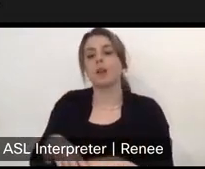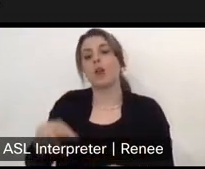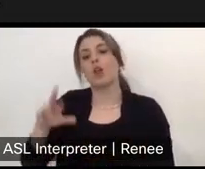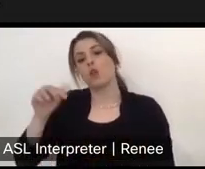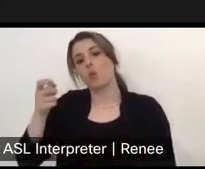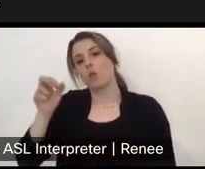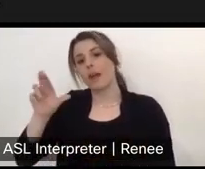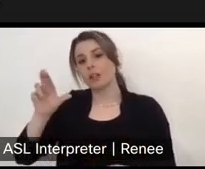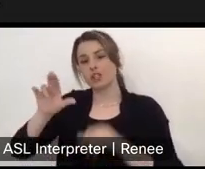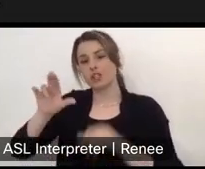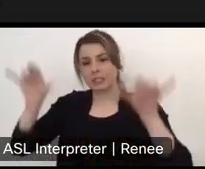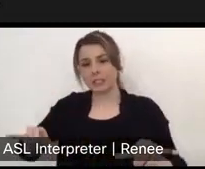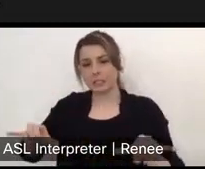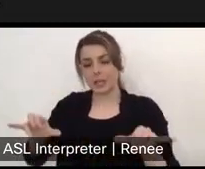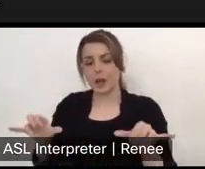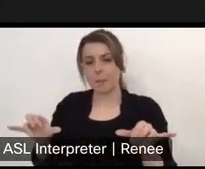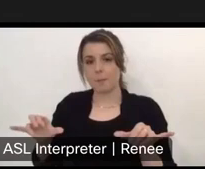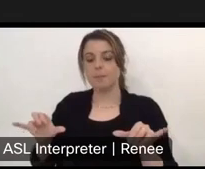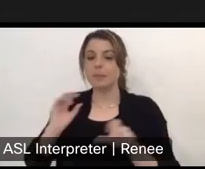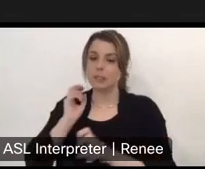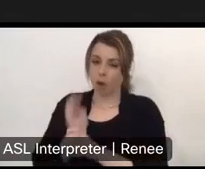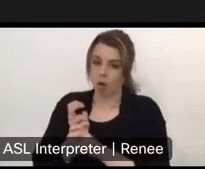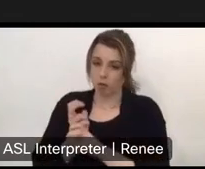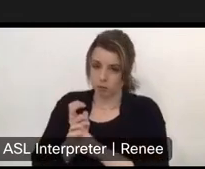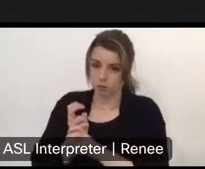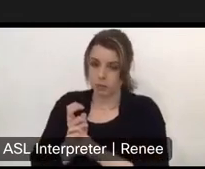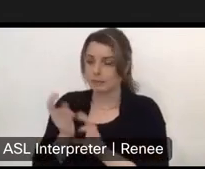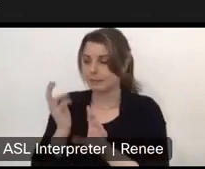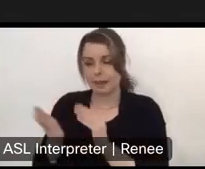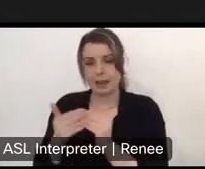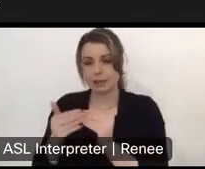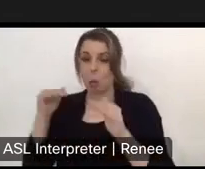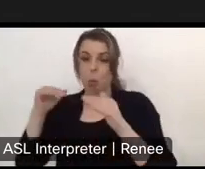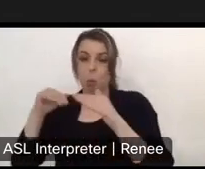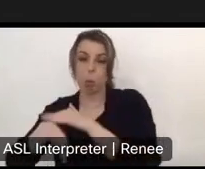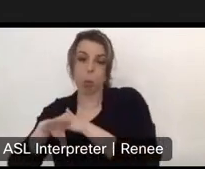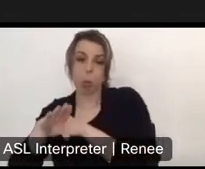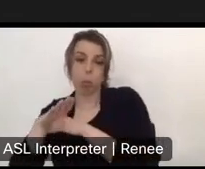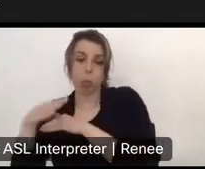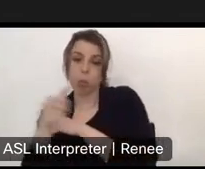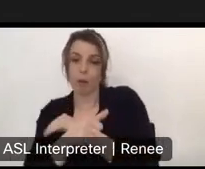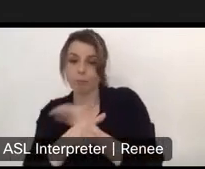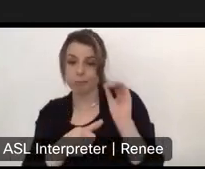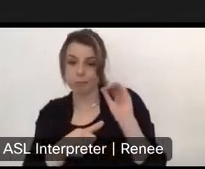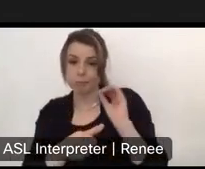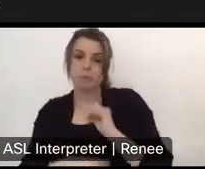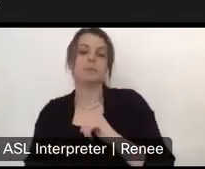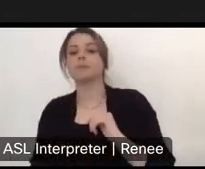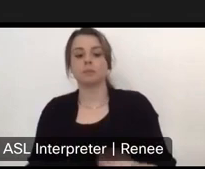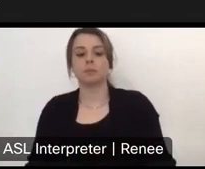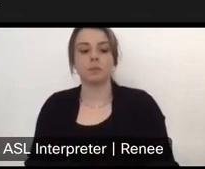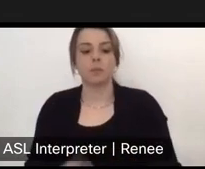is antiquated. Um, it's difficult to track. It's easy to cheat. Um, we are currently in the process